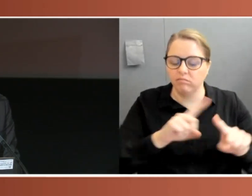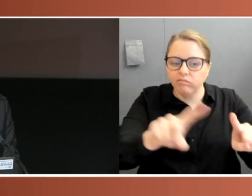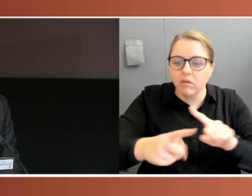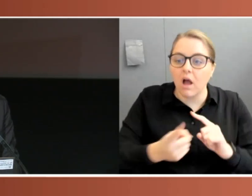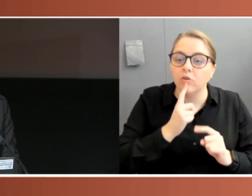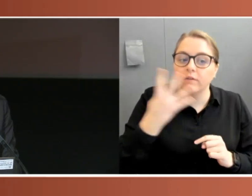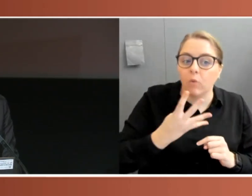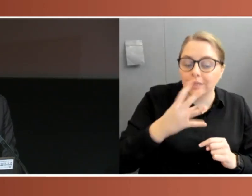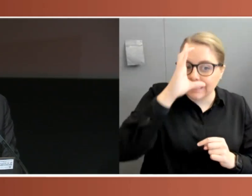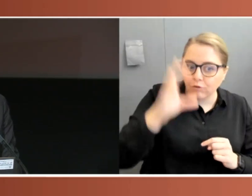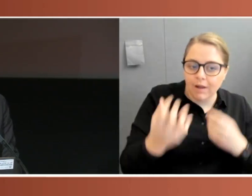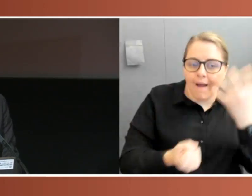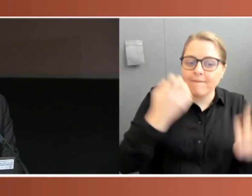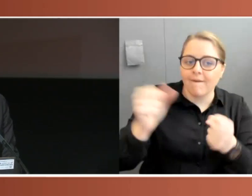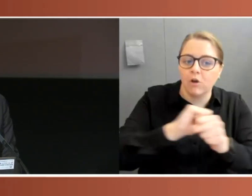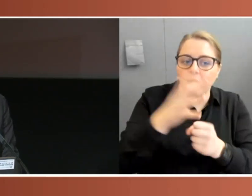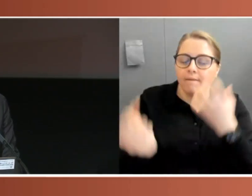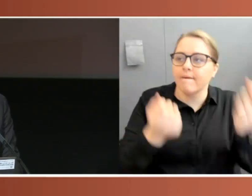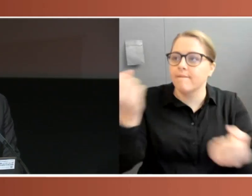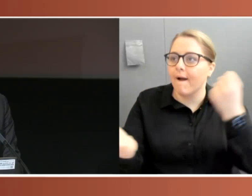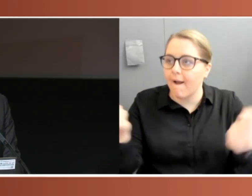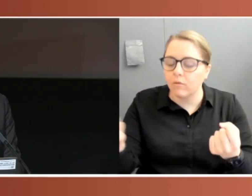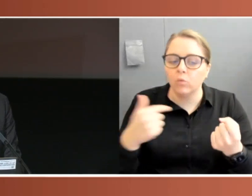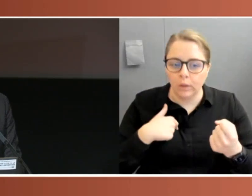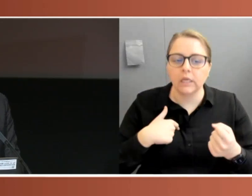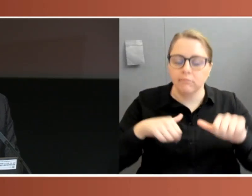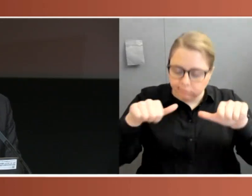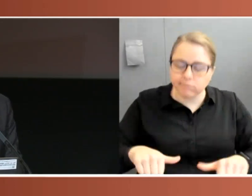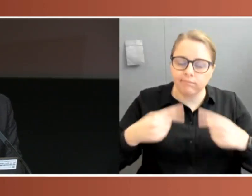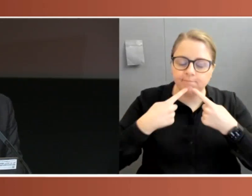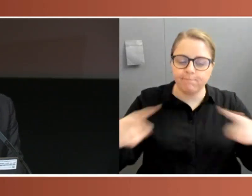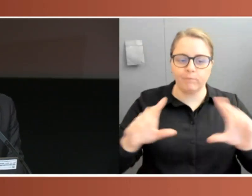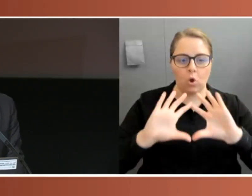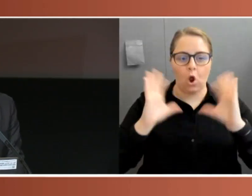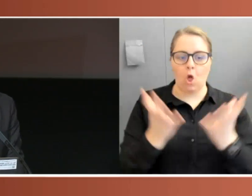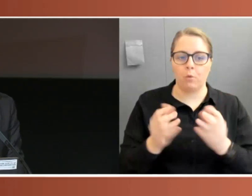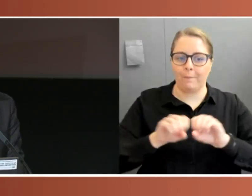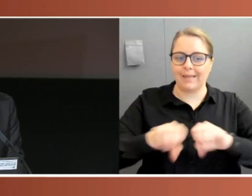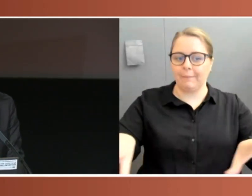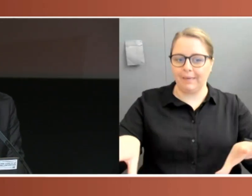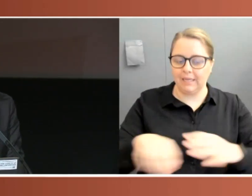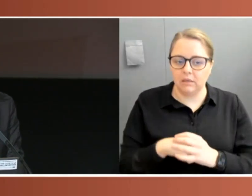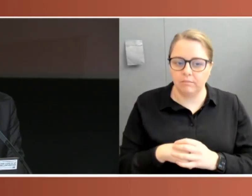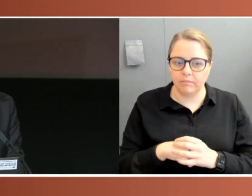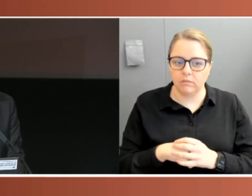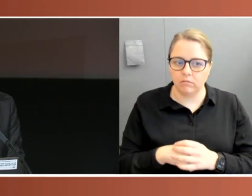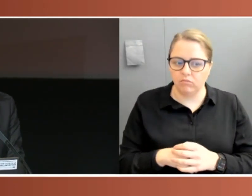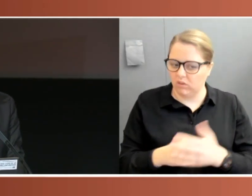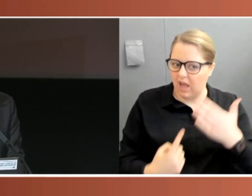And that led to the declaration of a global pandemic. It all happened very quickly and in a very startling way.